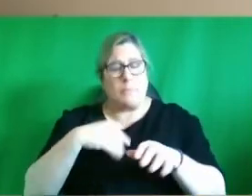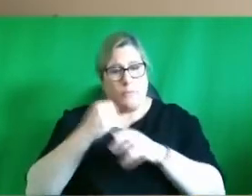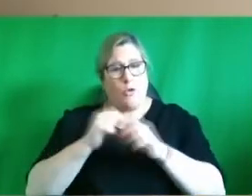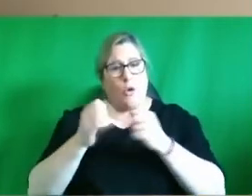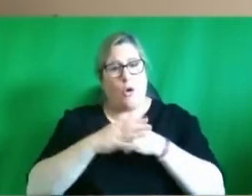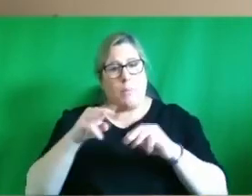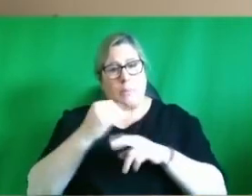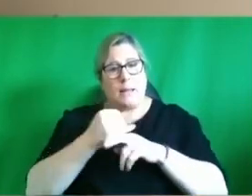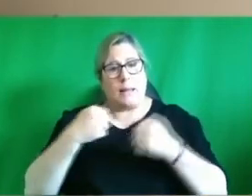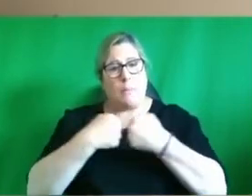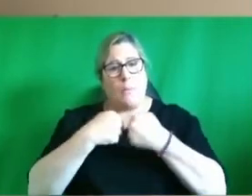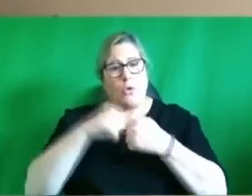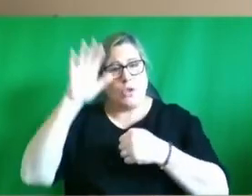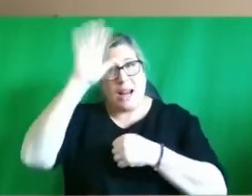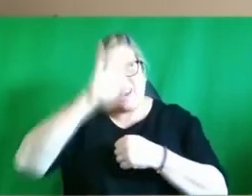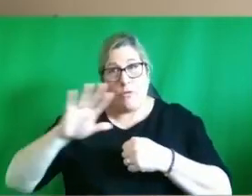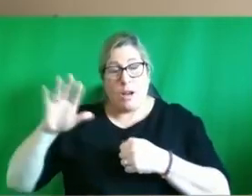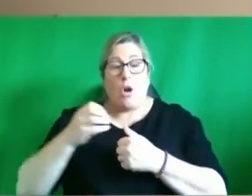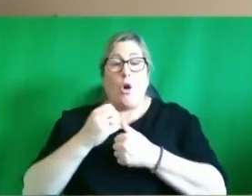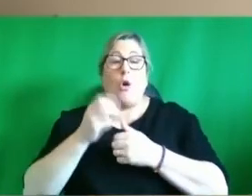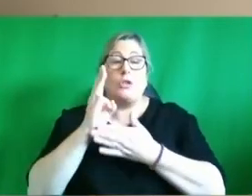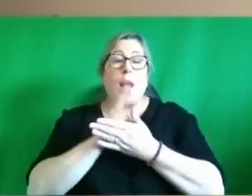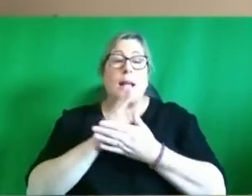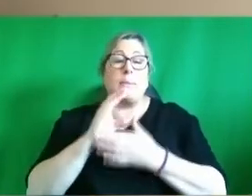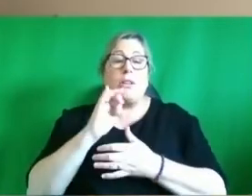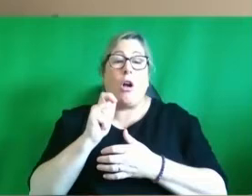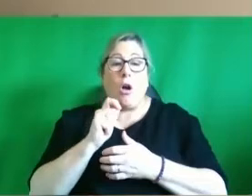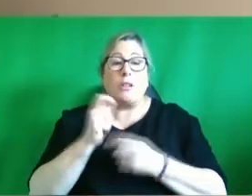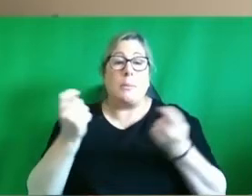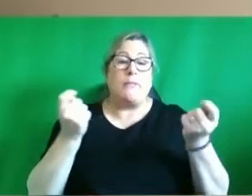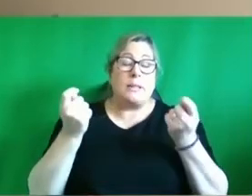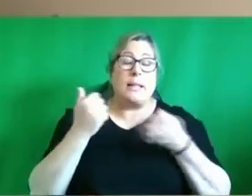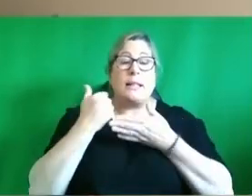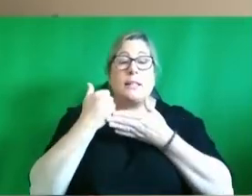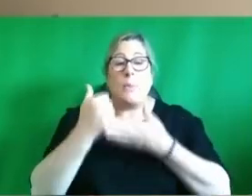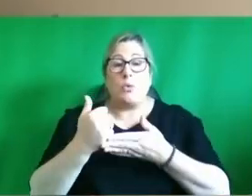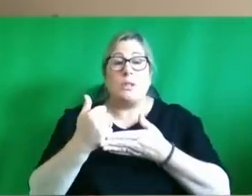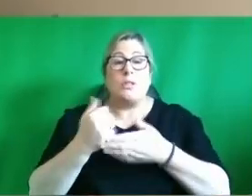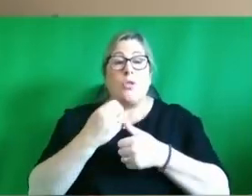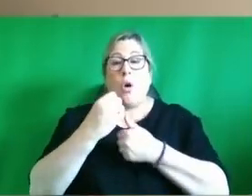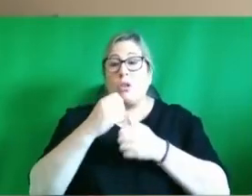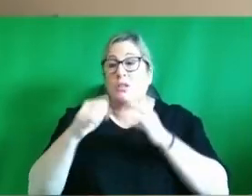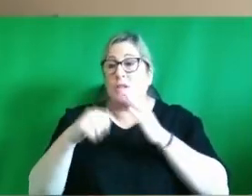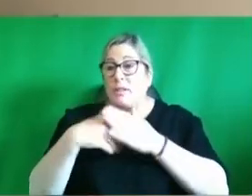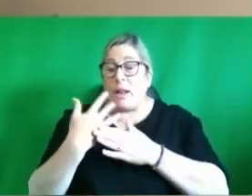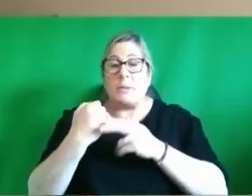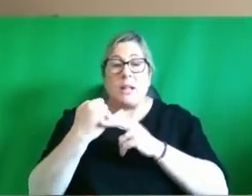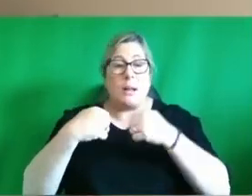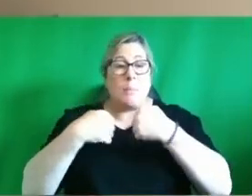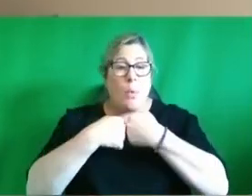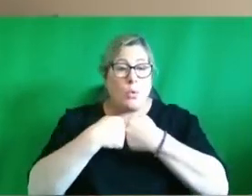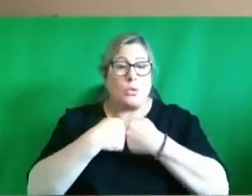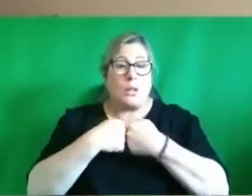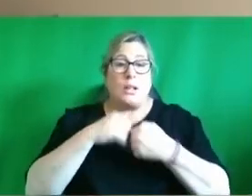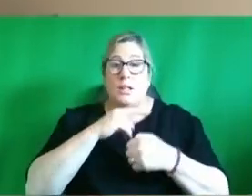other aspects of call is also about facilitating and supporting and other developments along the border aside from EU